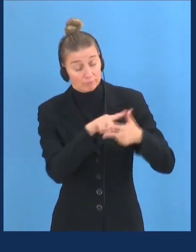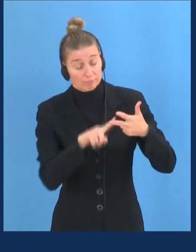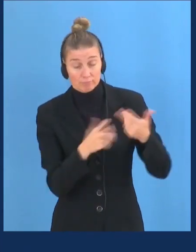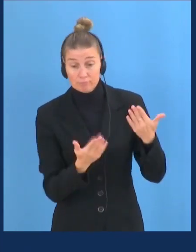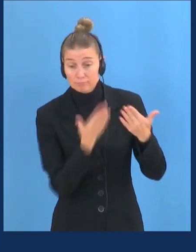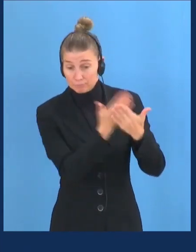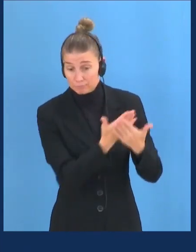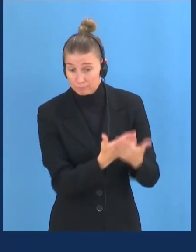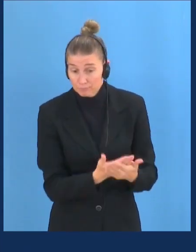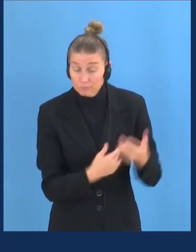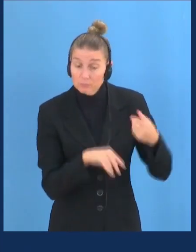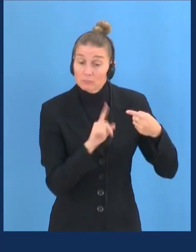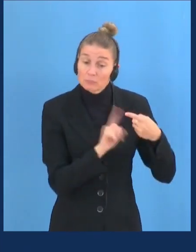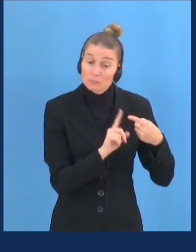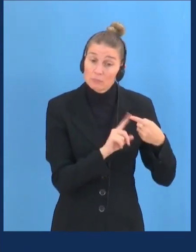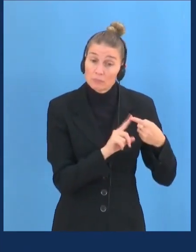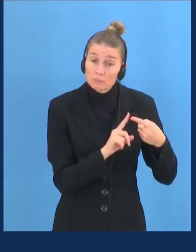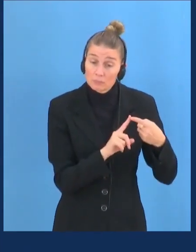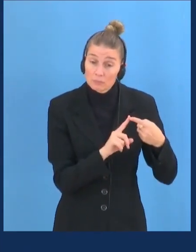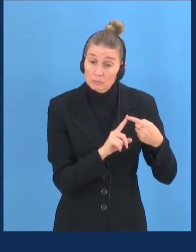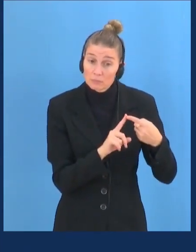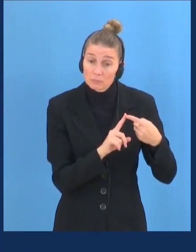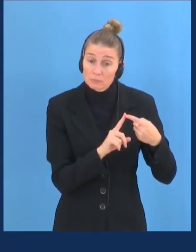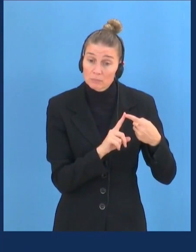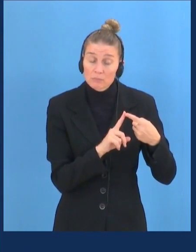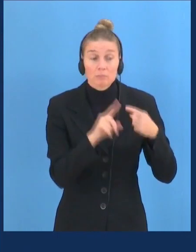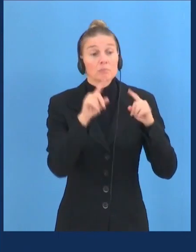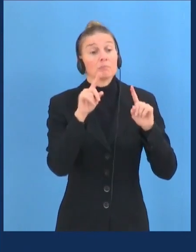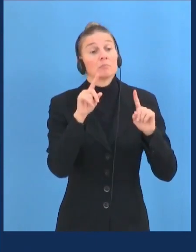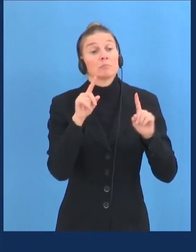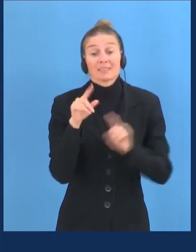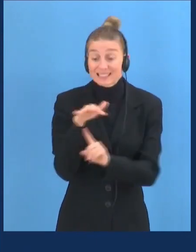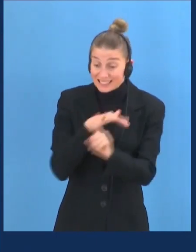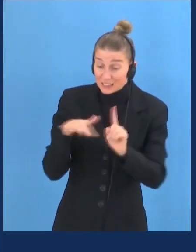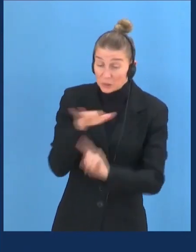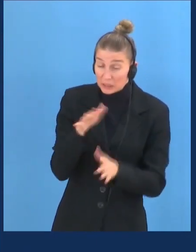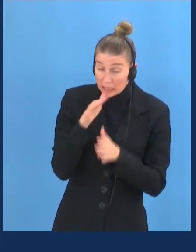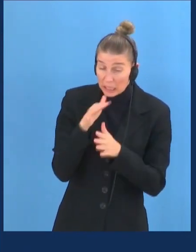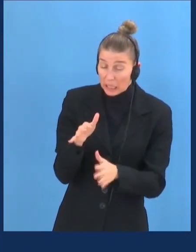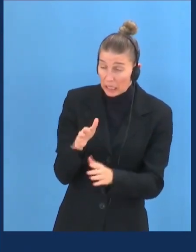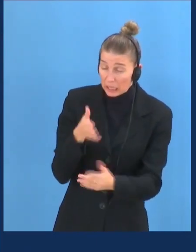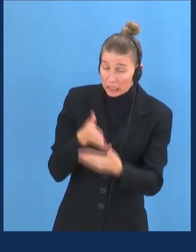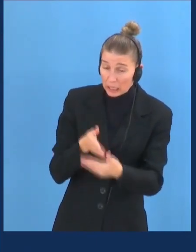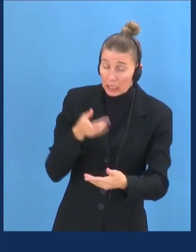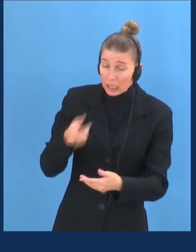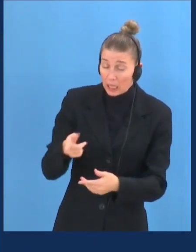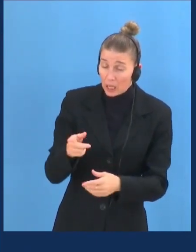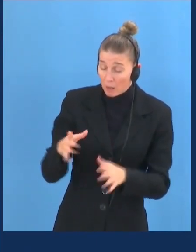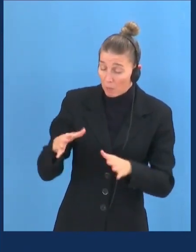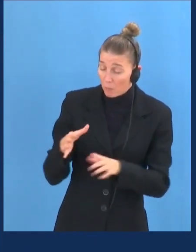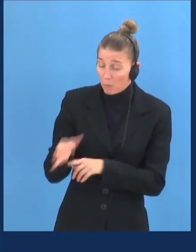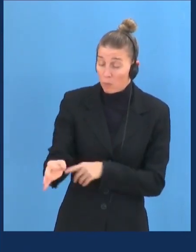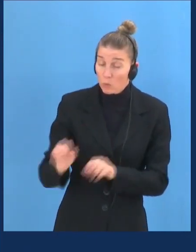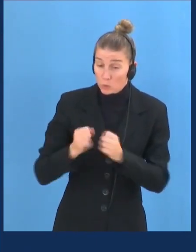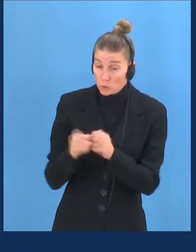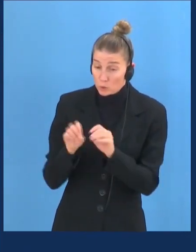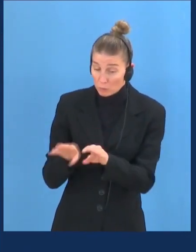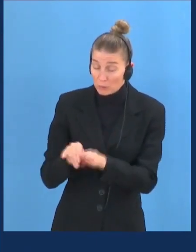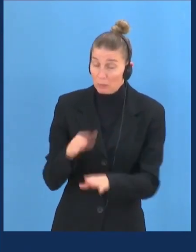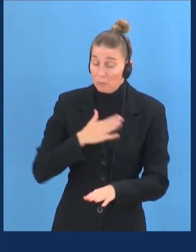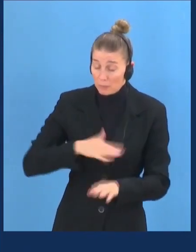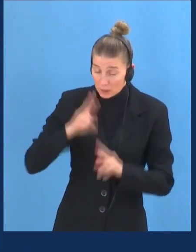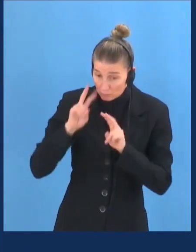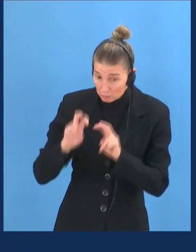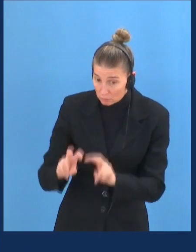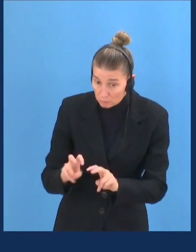One, to urge the Spanish, towards the investigation of cases of hate speech against minorities on social media. Two,